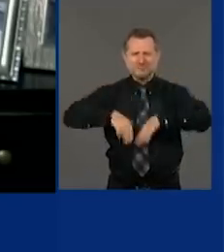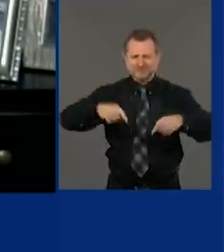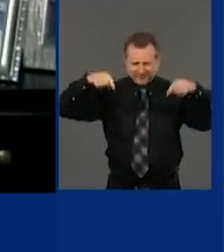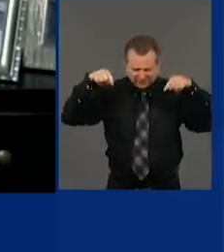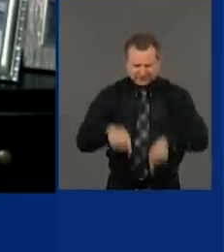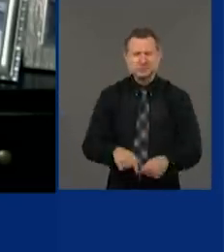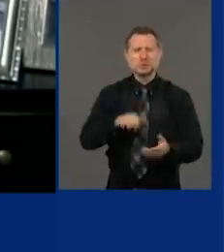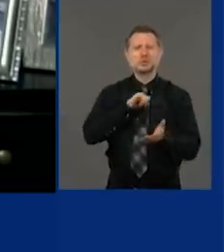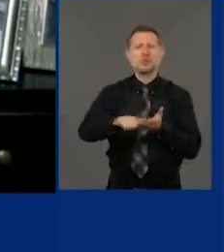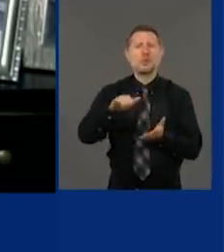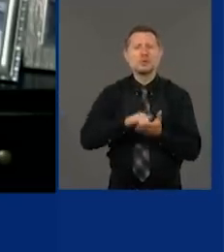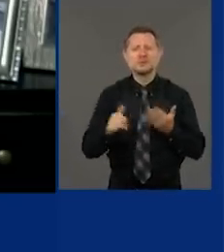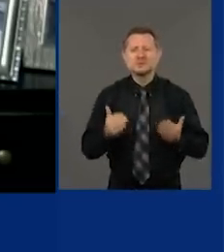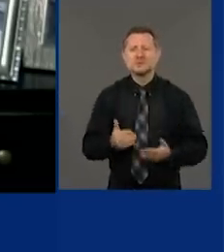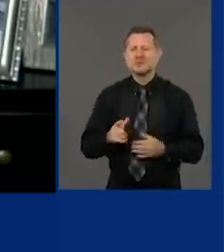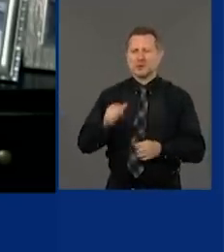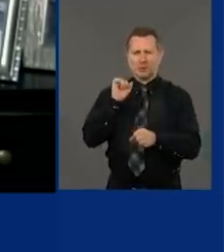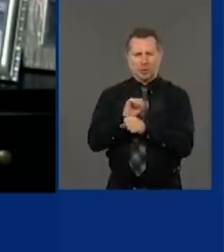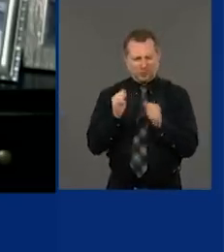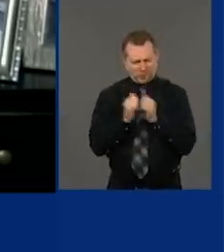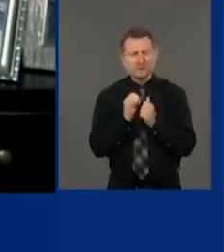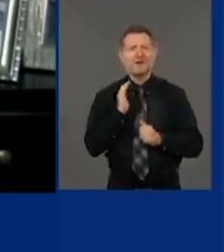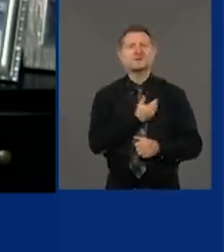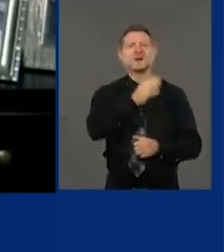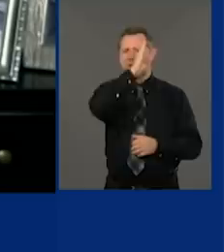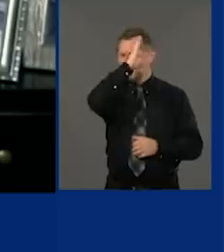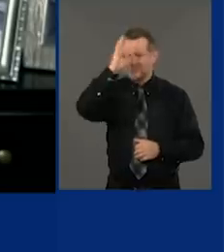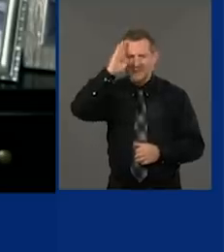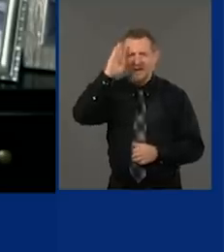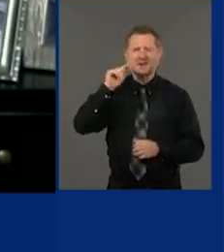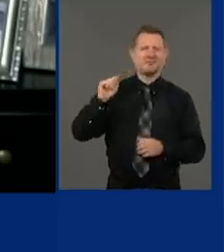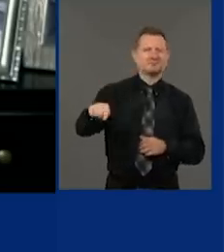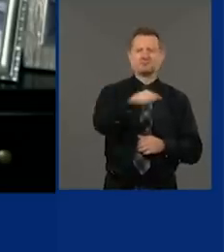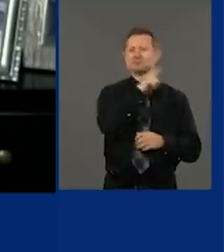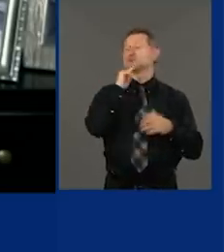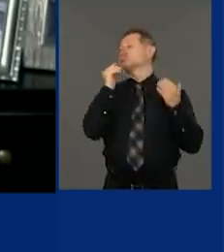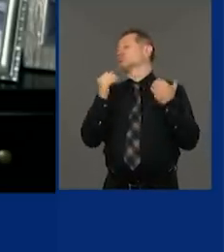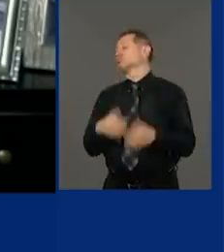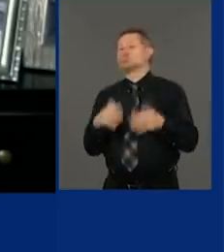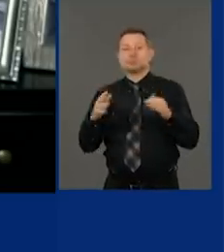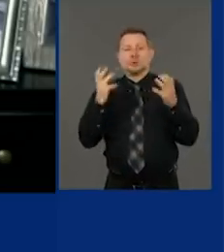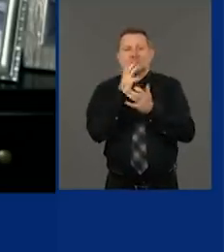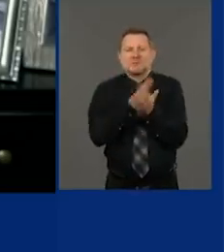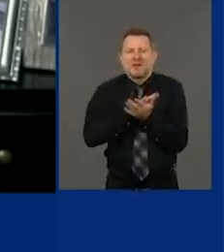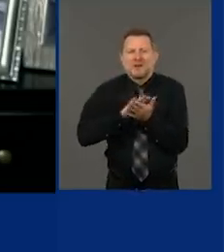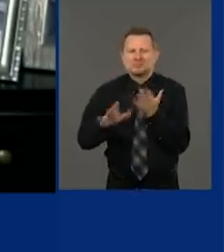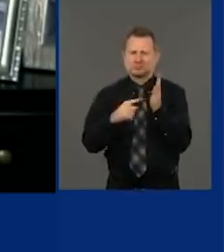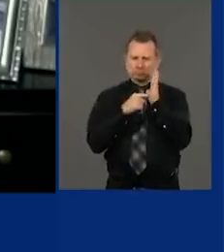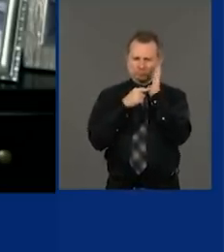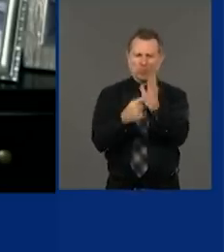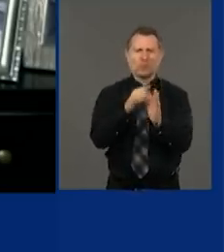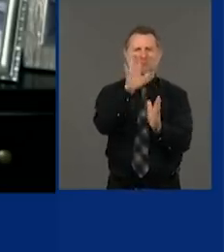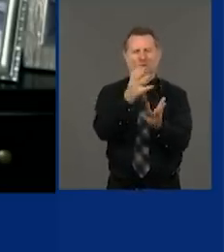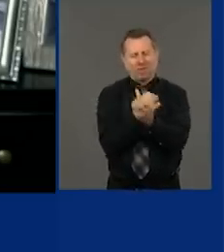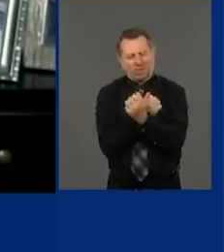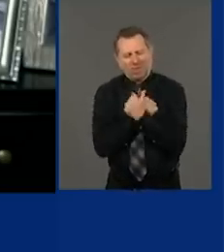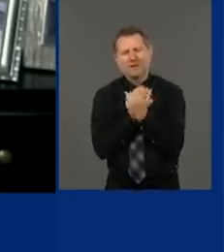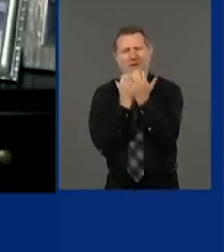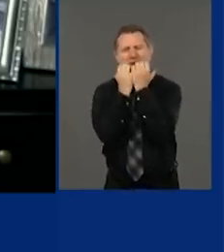midst of it and work in our hospitals. It was such an act of generosity and love that it was really touching. So